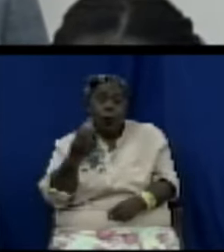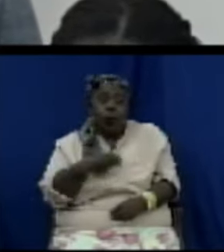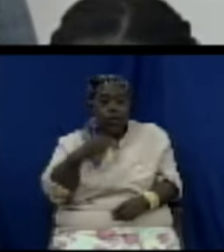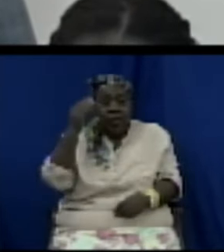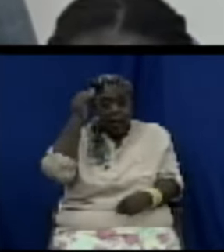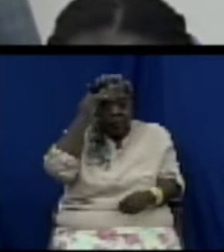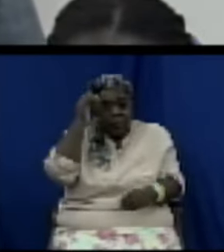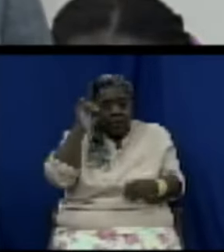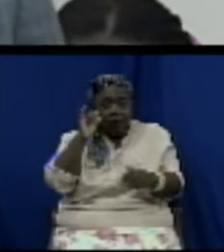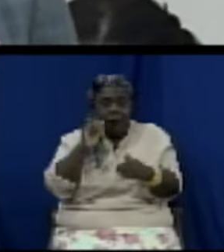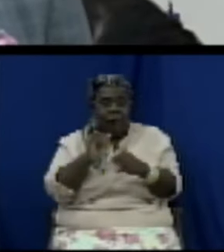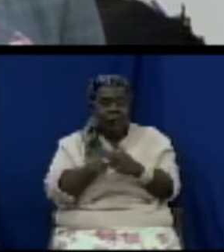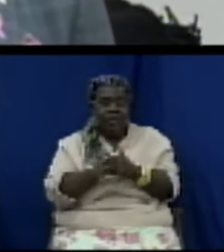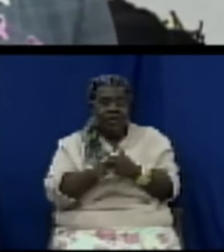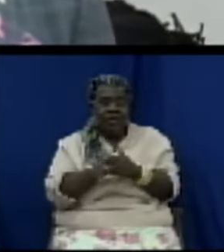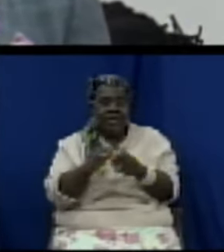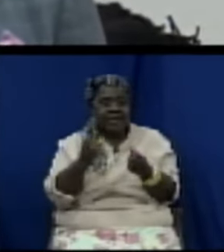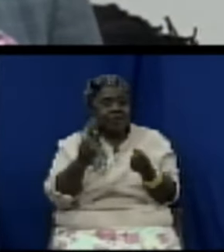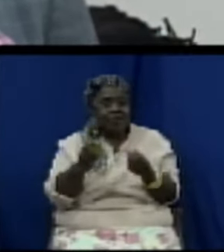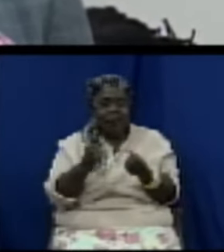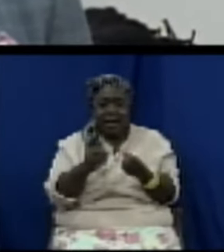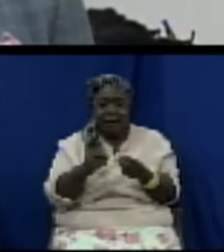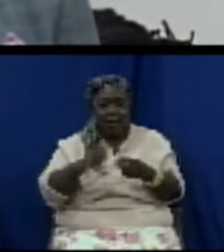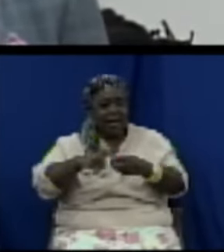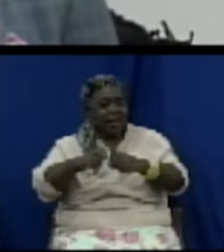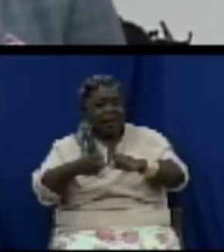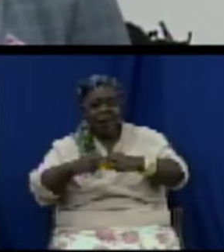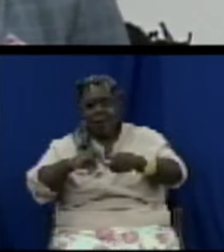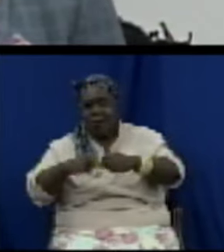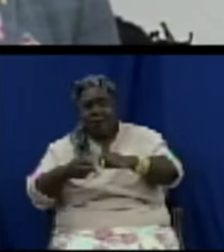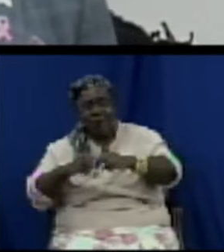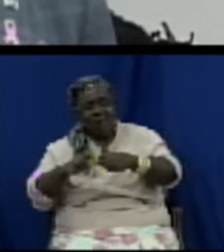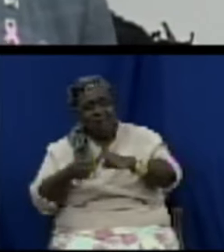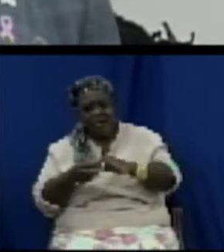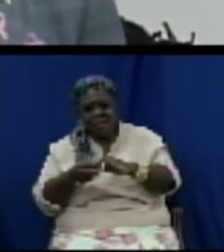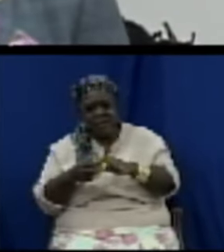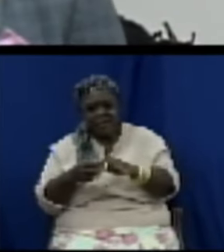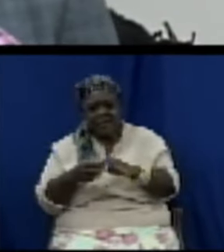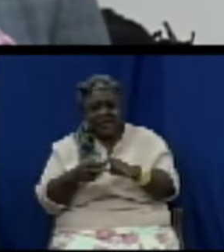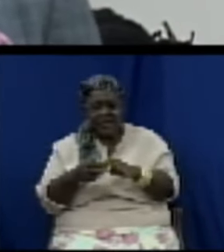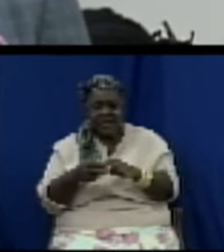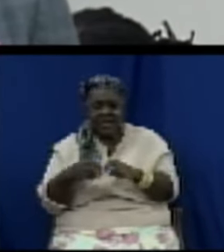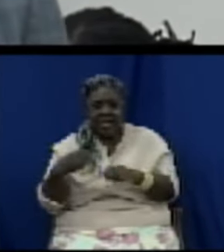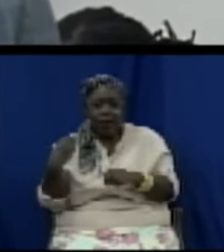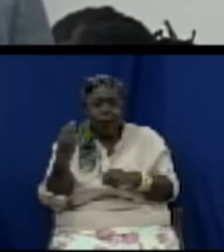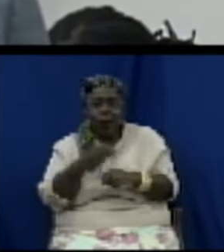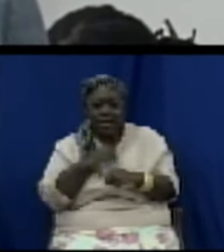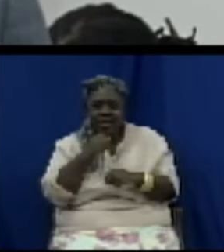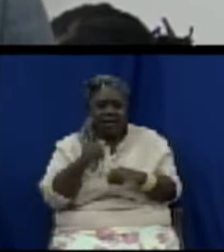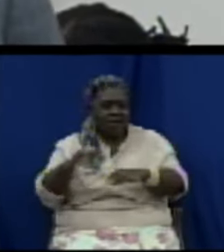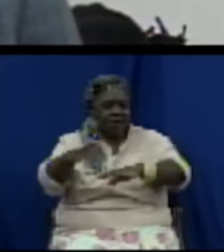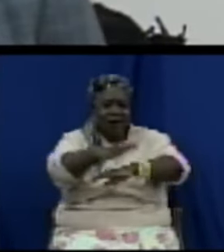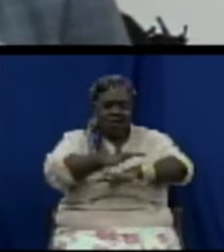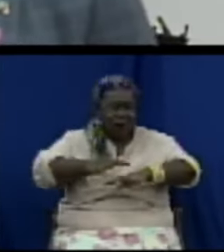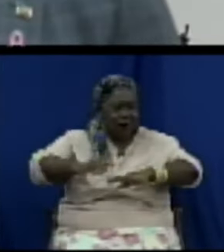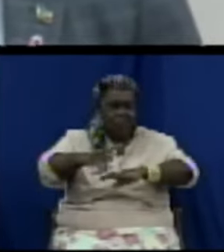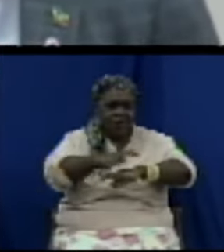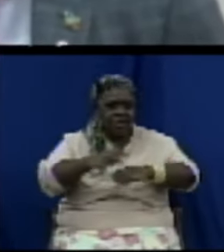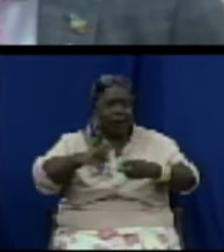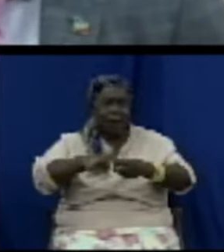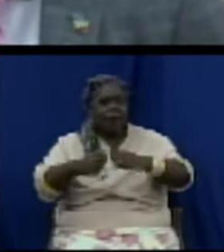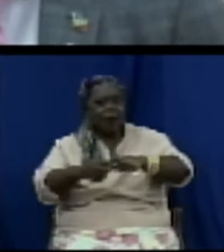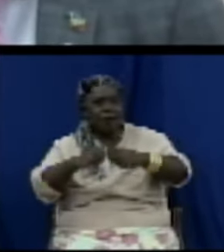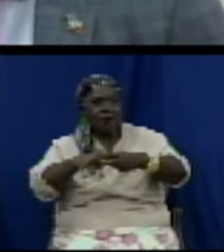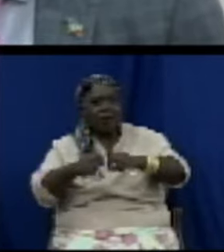that we have to pass through. I'm not going to sugarcoat it and nobody can sugarcoat it anywhere in the Caribbean. We have to deal with it as a